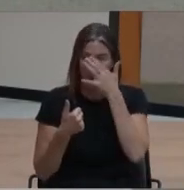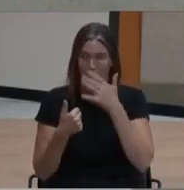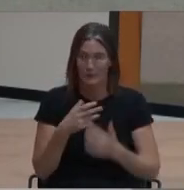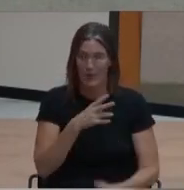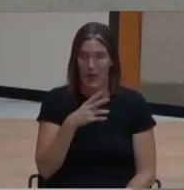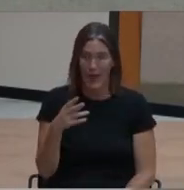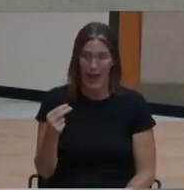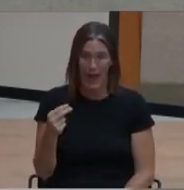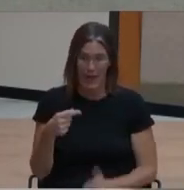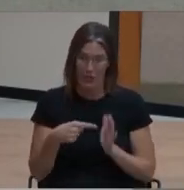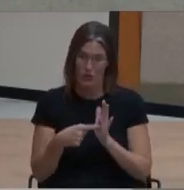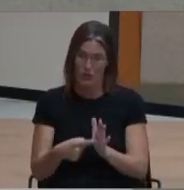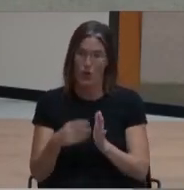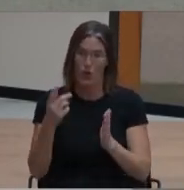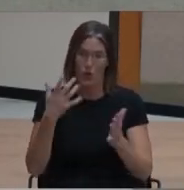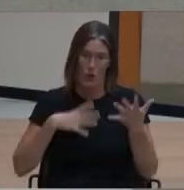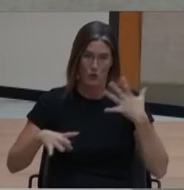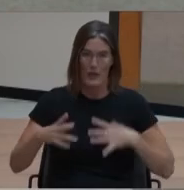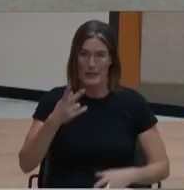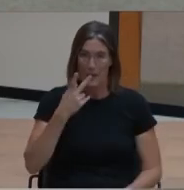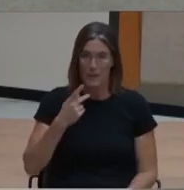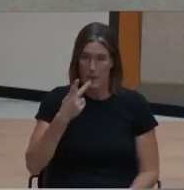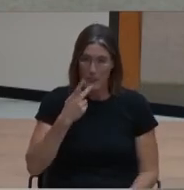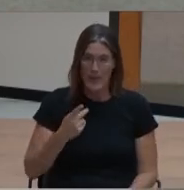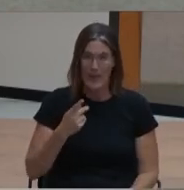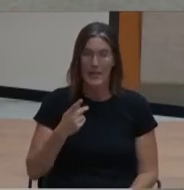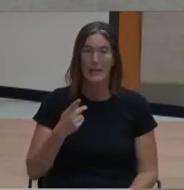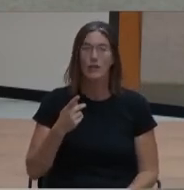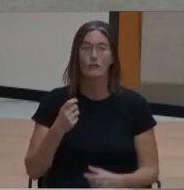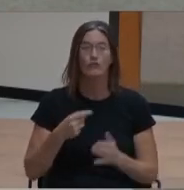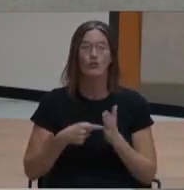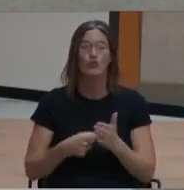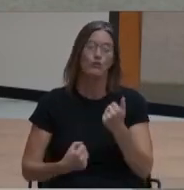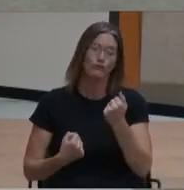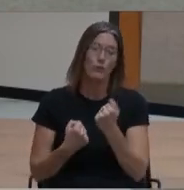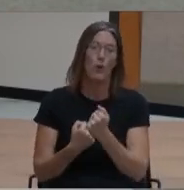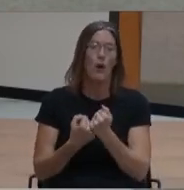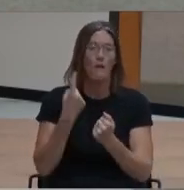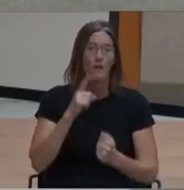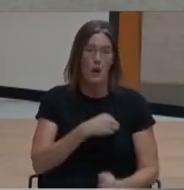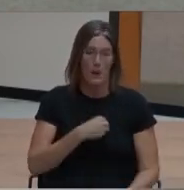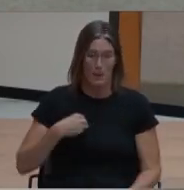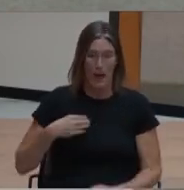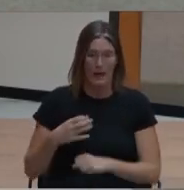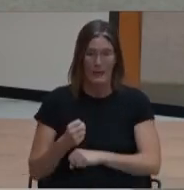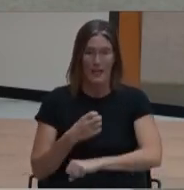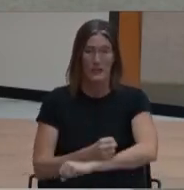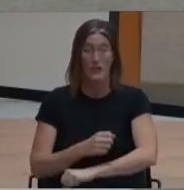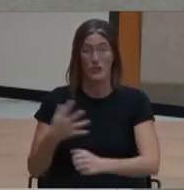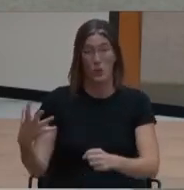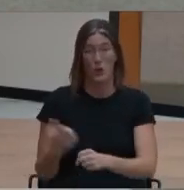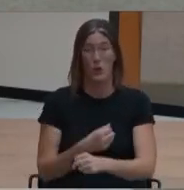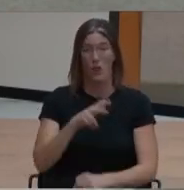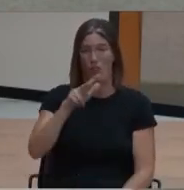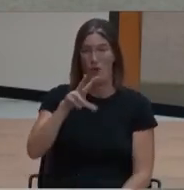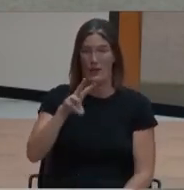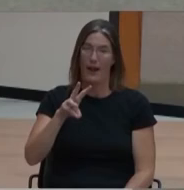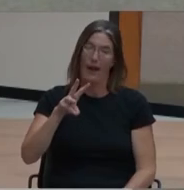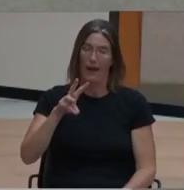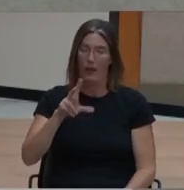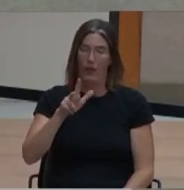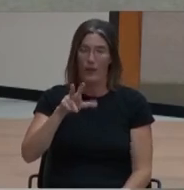their support for breast cancer. The Jaguars won 39-6 and are 8-0 undefeated. This week,